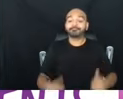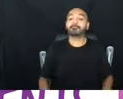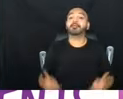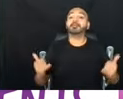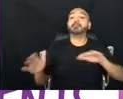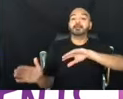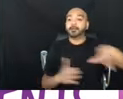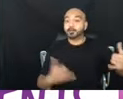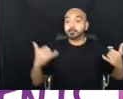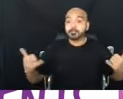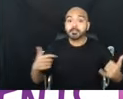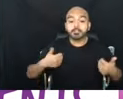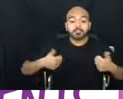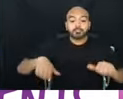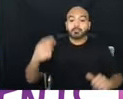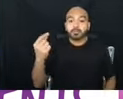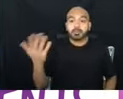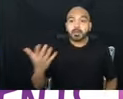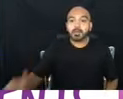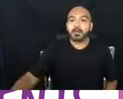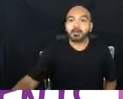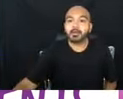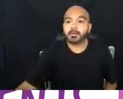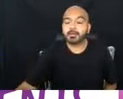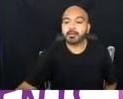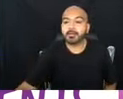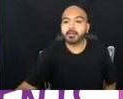is, um, take, um,